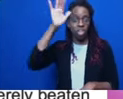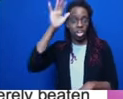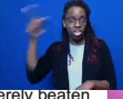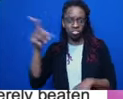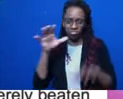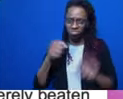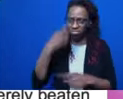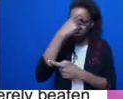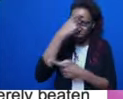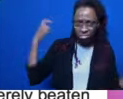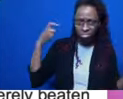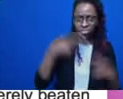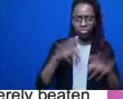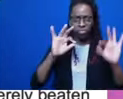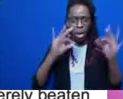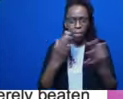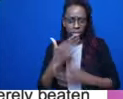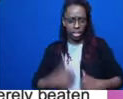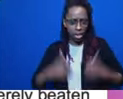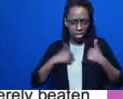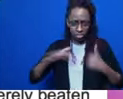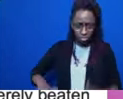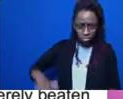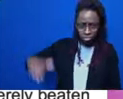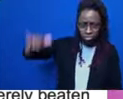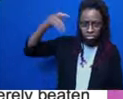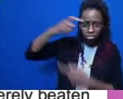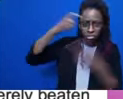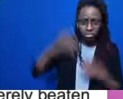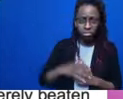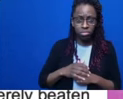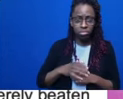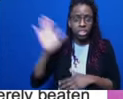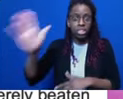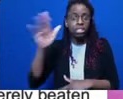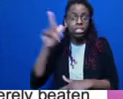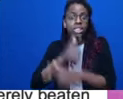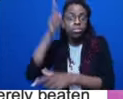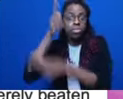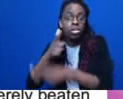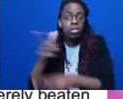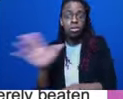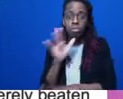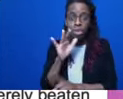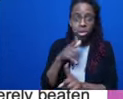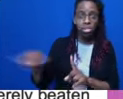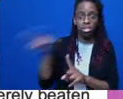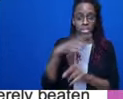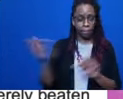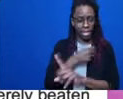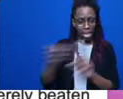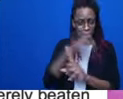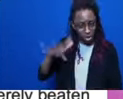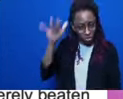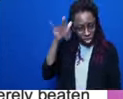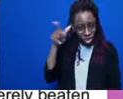siblings, and her mother were all severely beaten by the father for over 17 years. Meadows tried to run